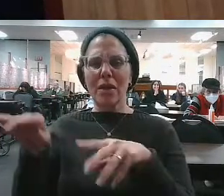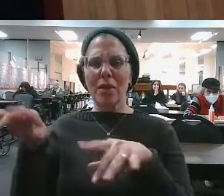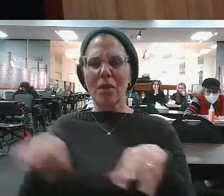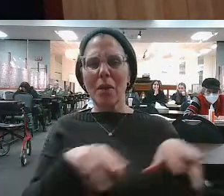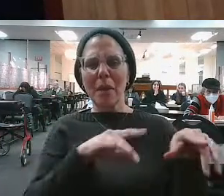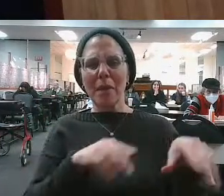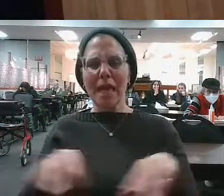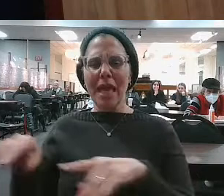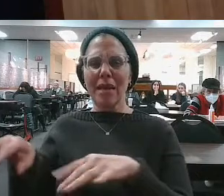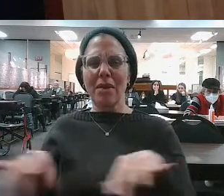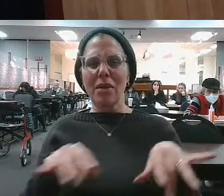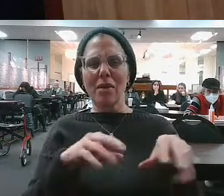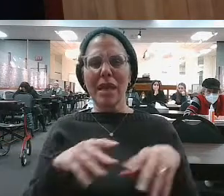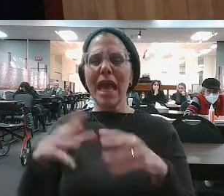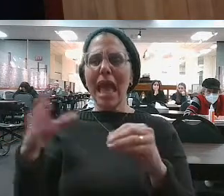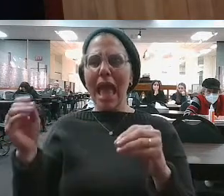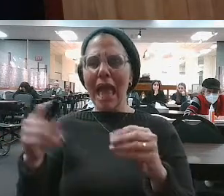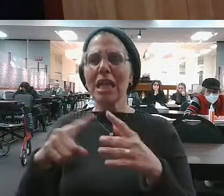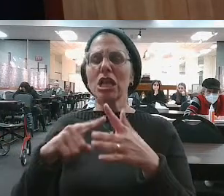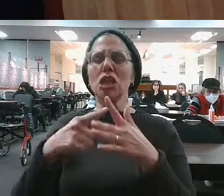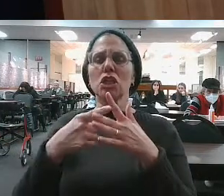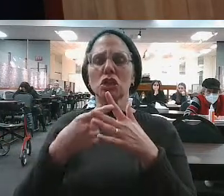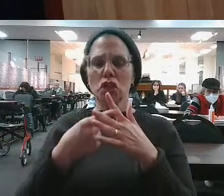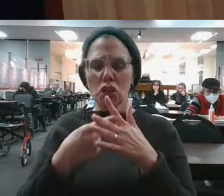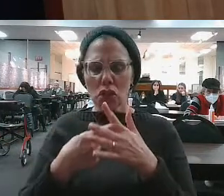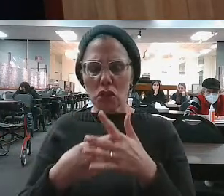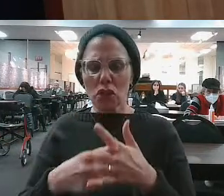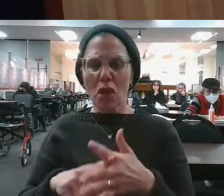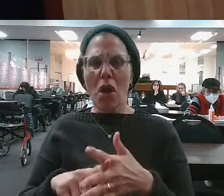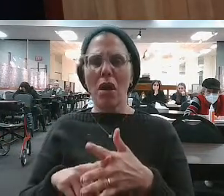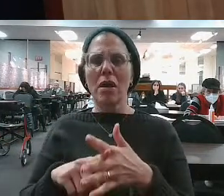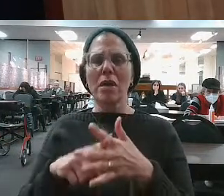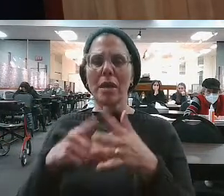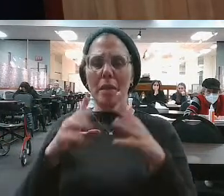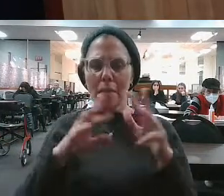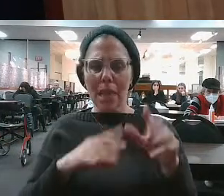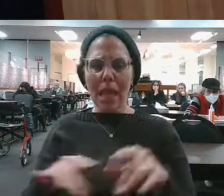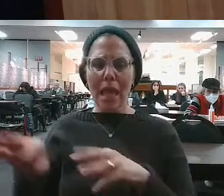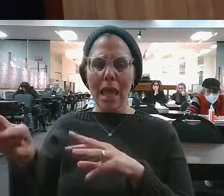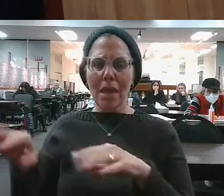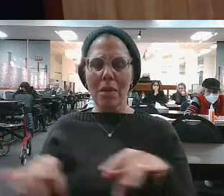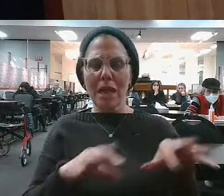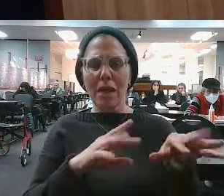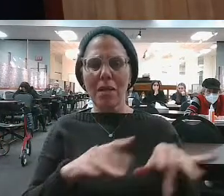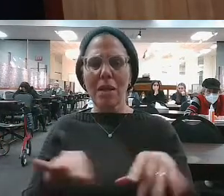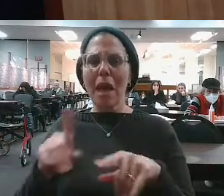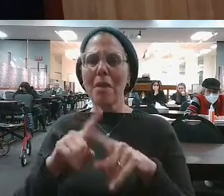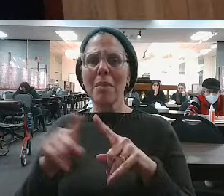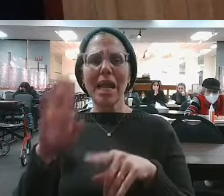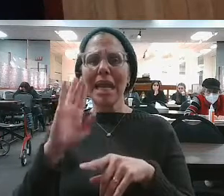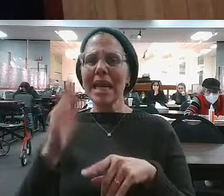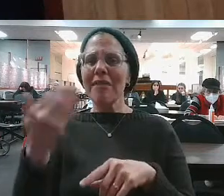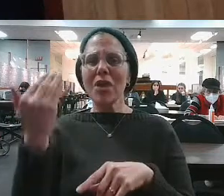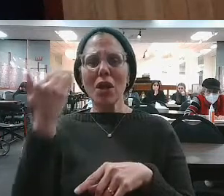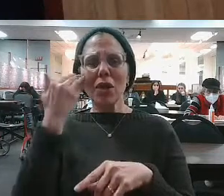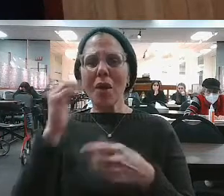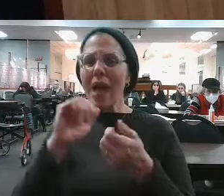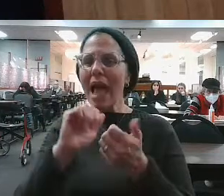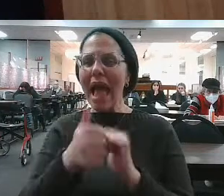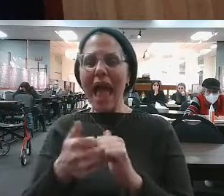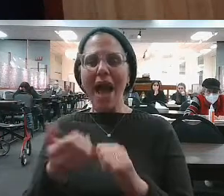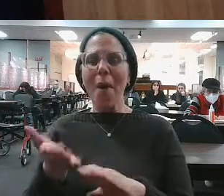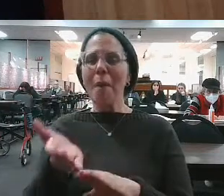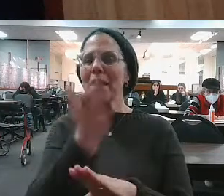playing and playing. The trauma to the head unlocked something unique inside Amado's brain, which is